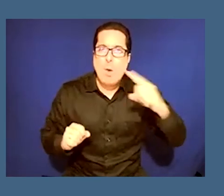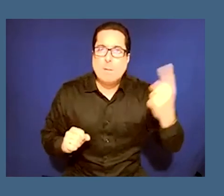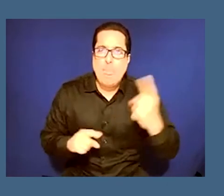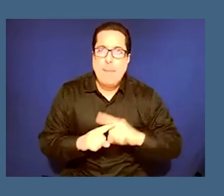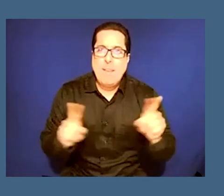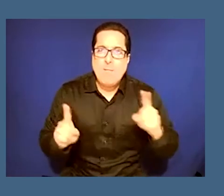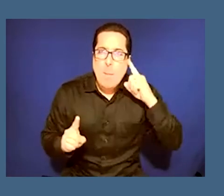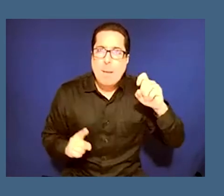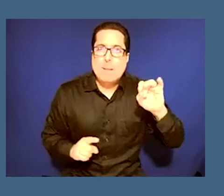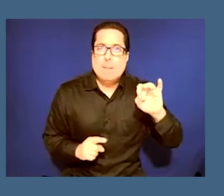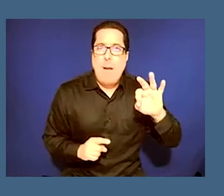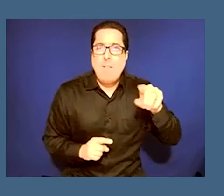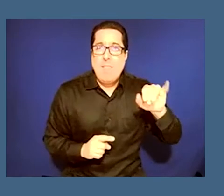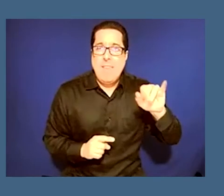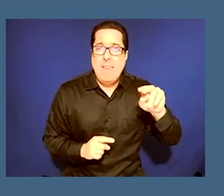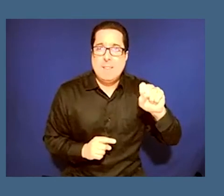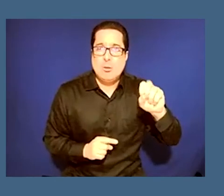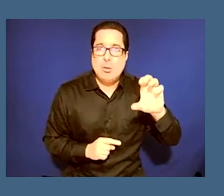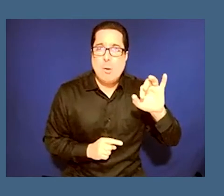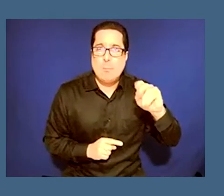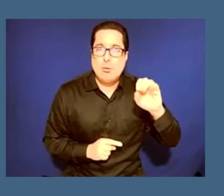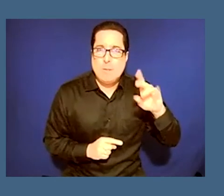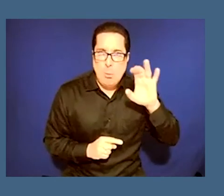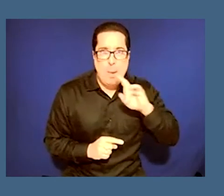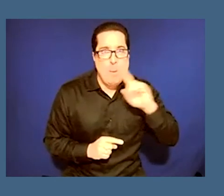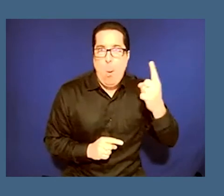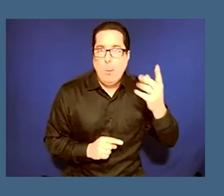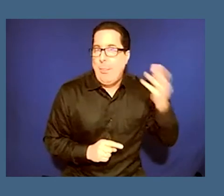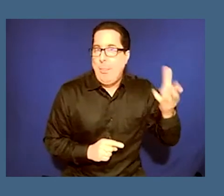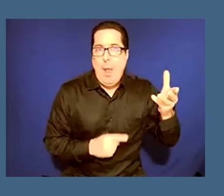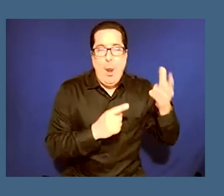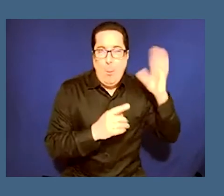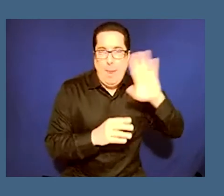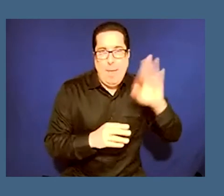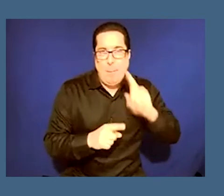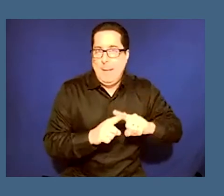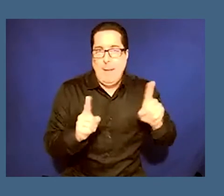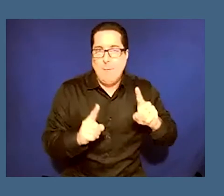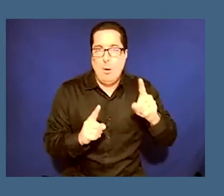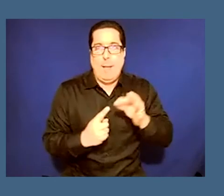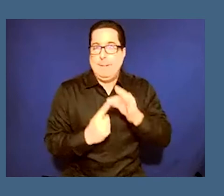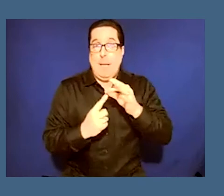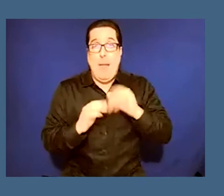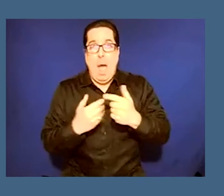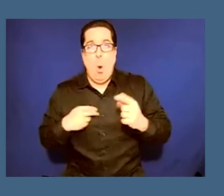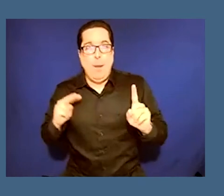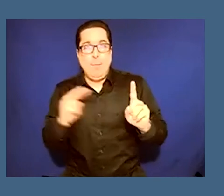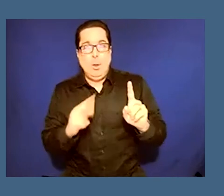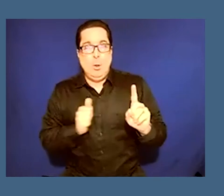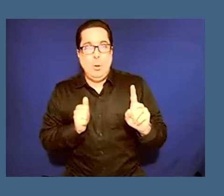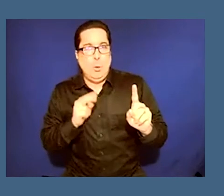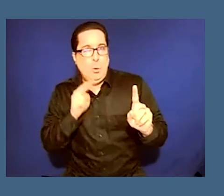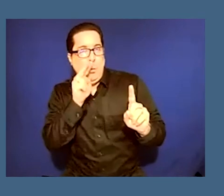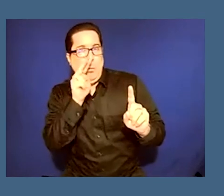inscription is already there that it will not be anything different except this way in which we see you and i see the power of your work as being